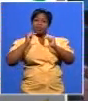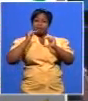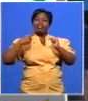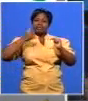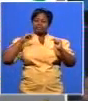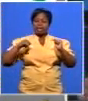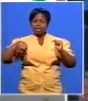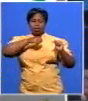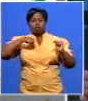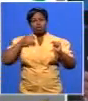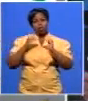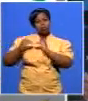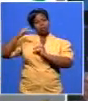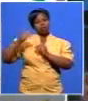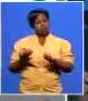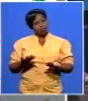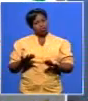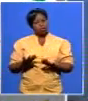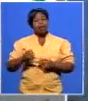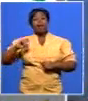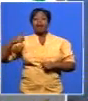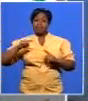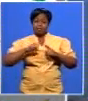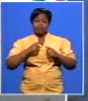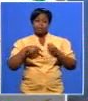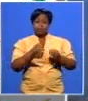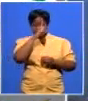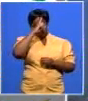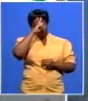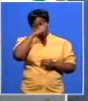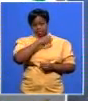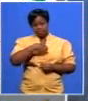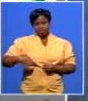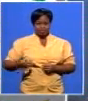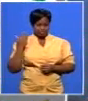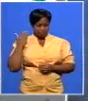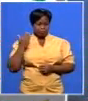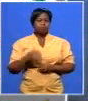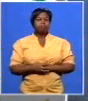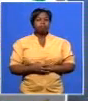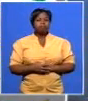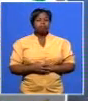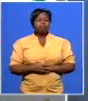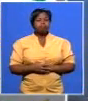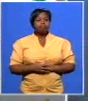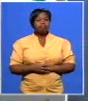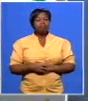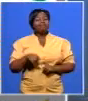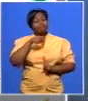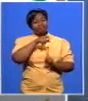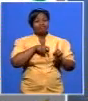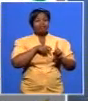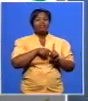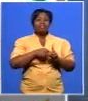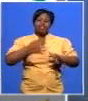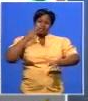and let me make another point about Nelson Mandela if I may and Gwede Nelson Mandela is the father of